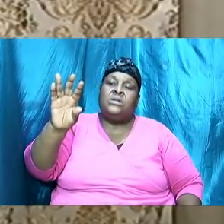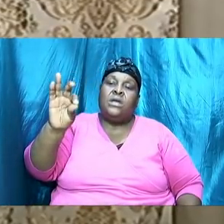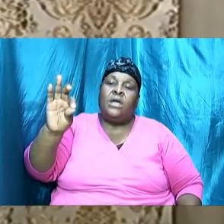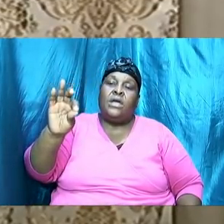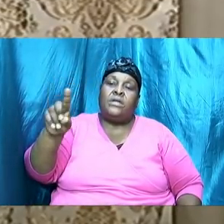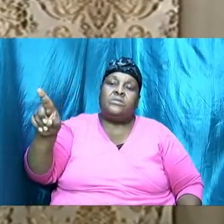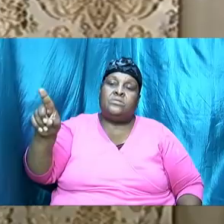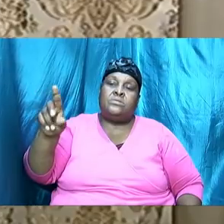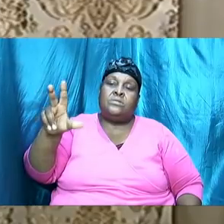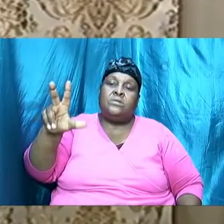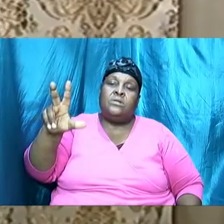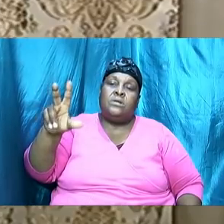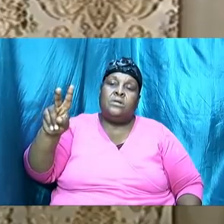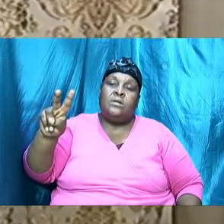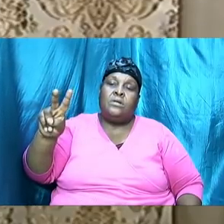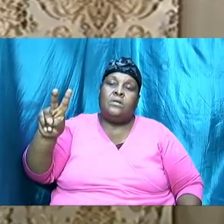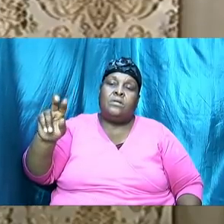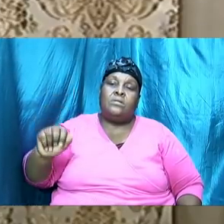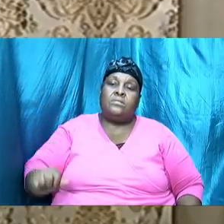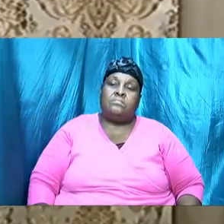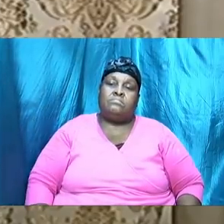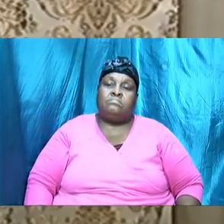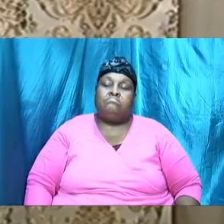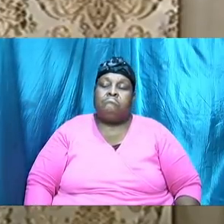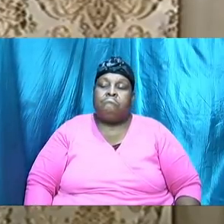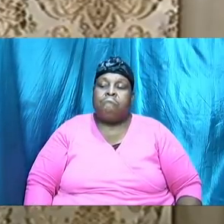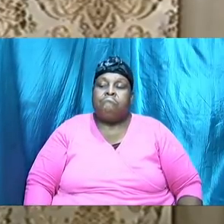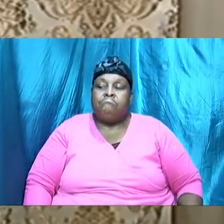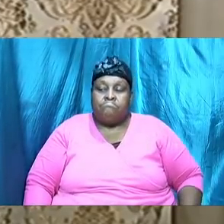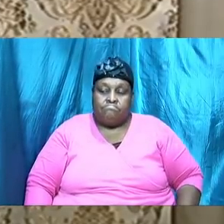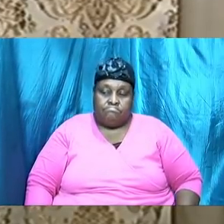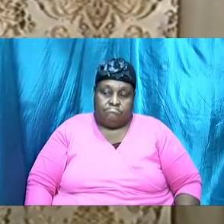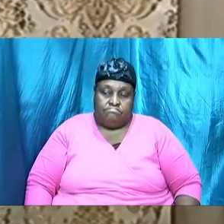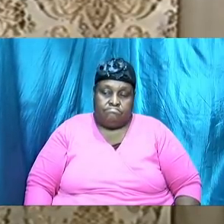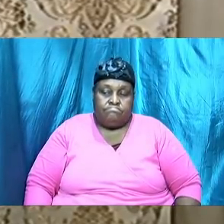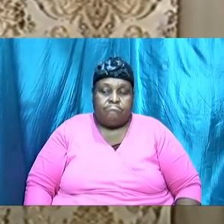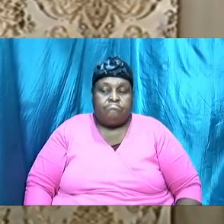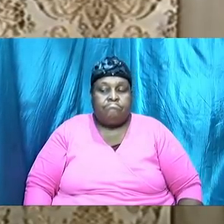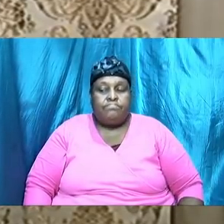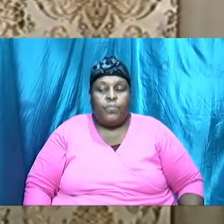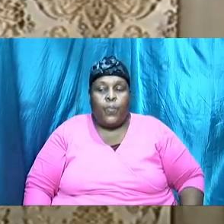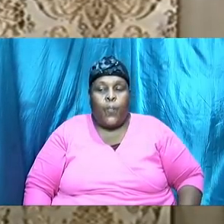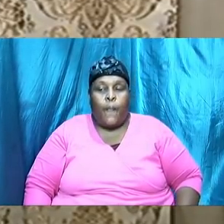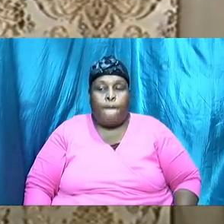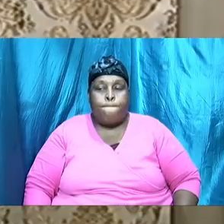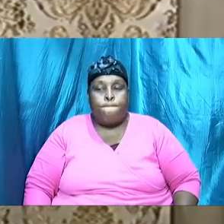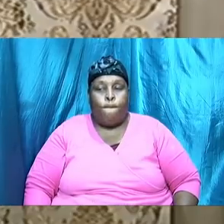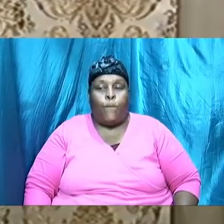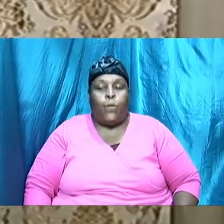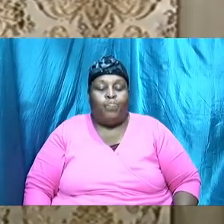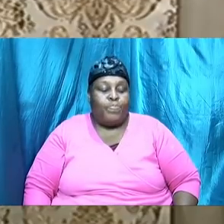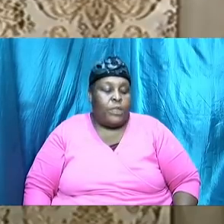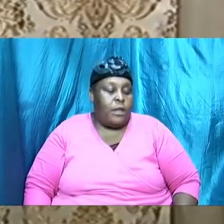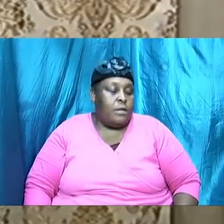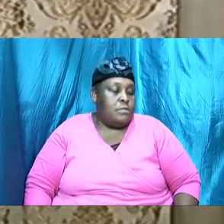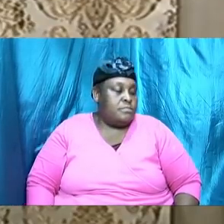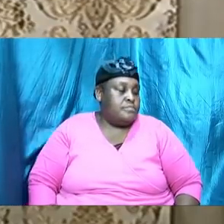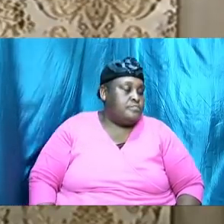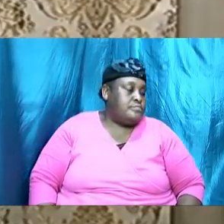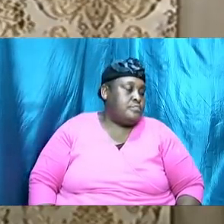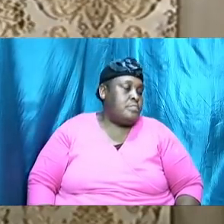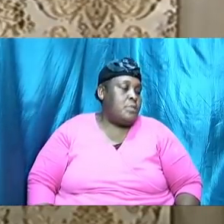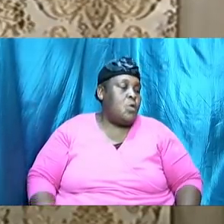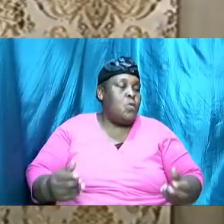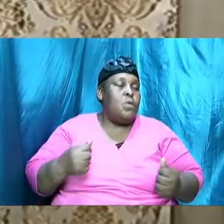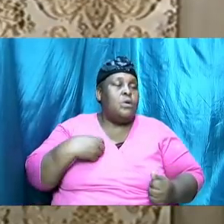show us how easily we can relate these two things and that's the reason why I made the point I want us to